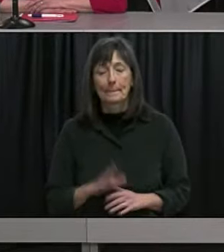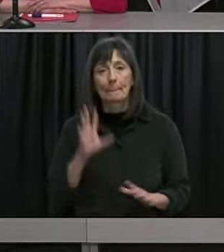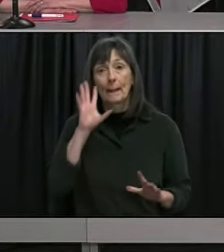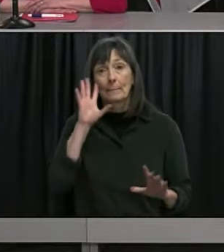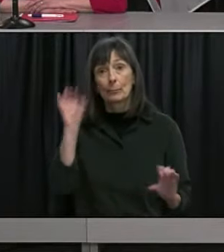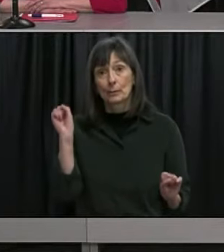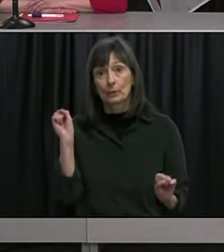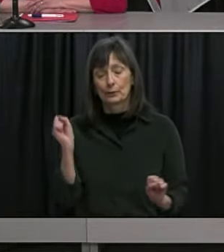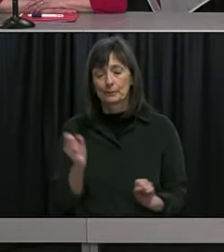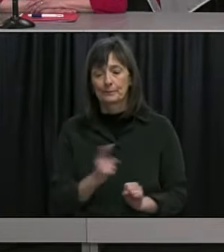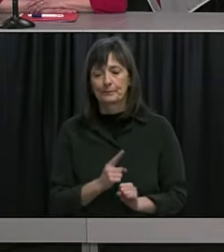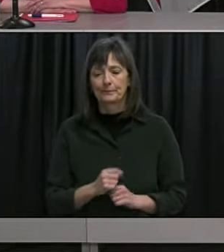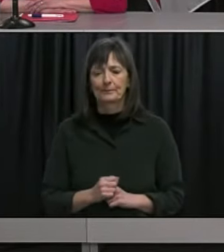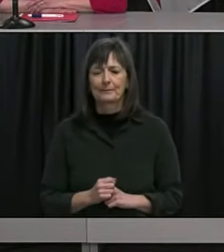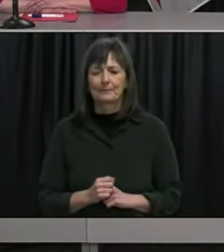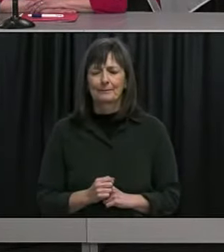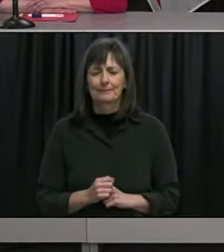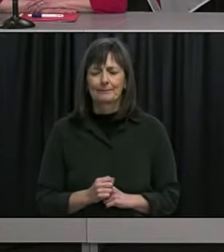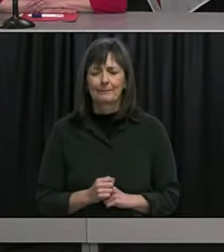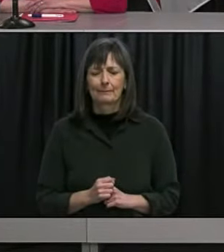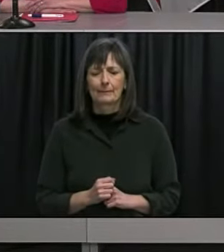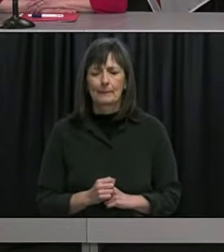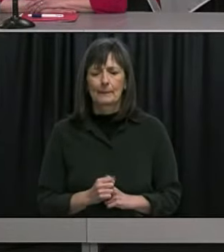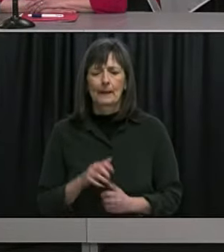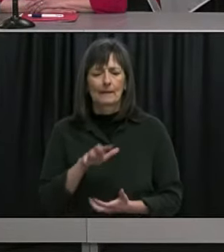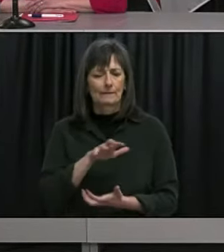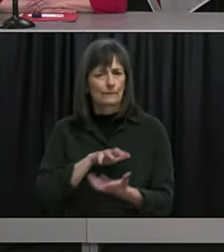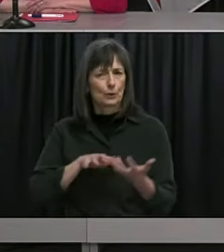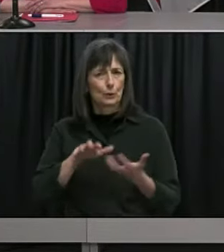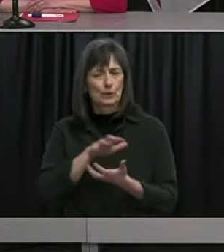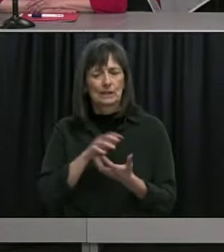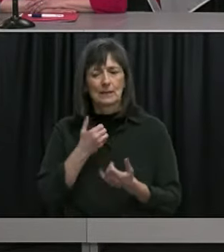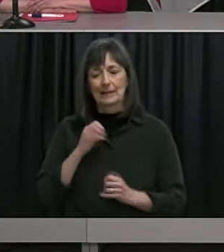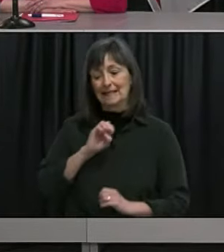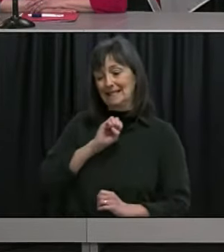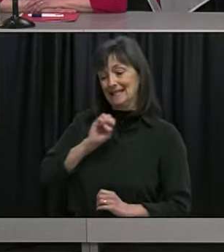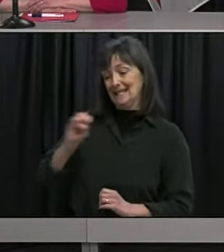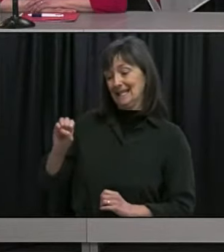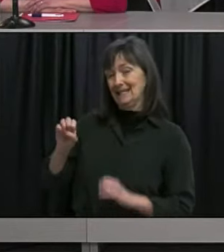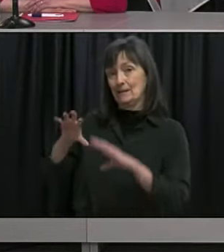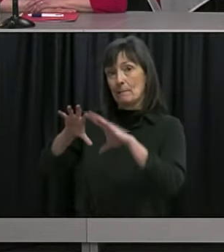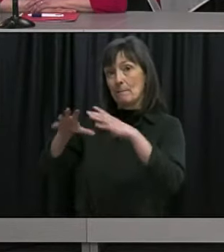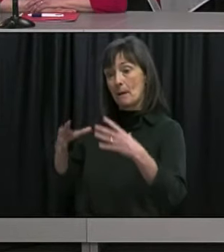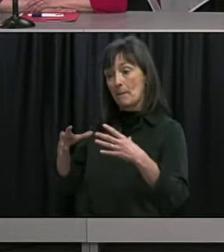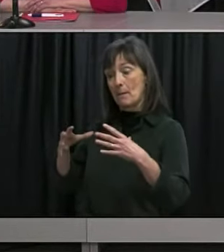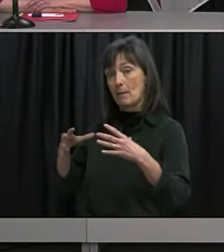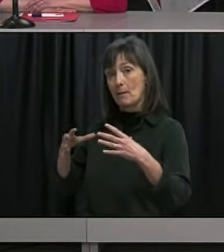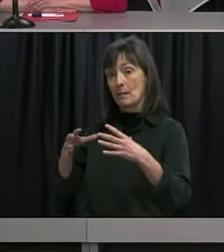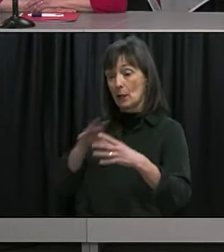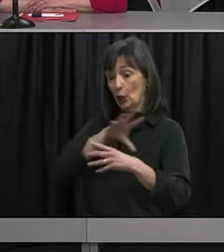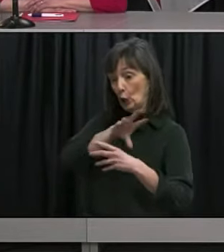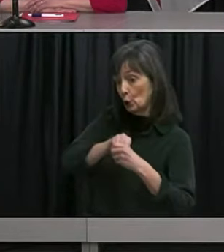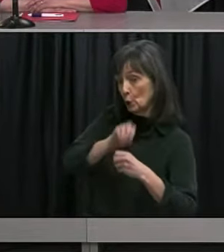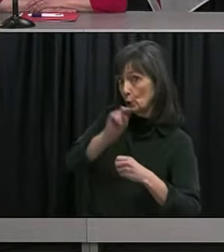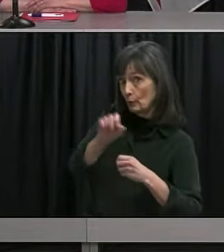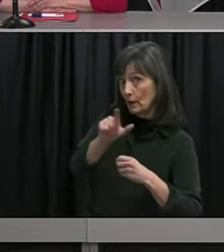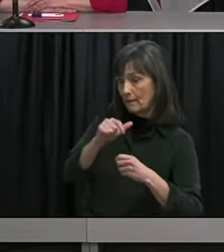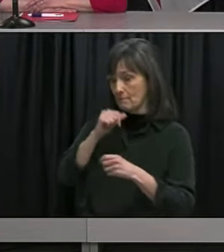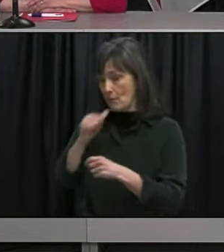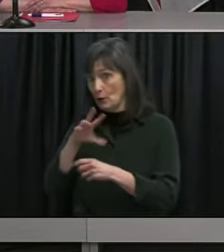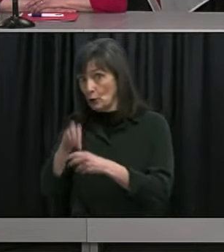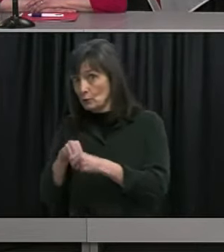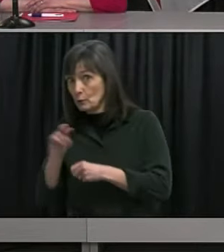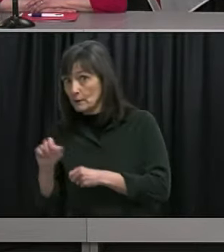there's a lot of confusion surrounding the Atlantic bubble potential maritime bubble Mr. Curie have you said